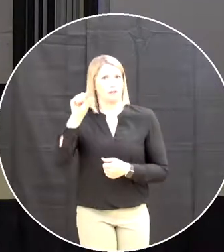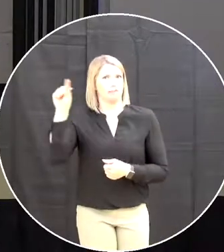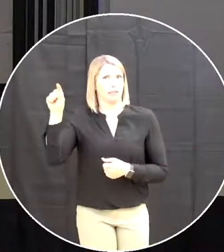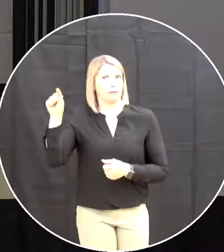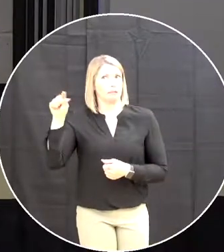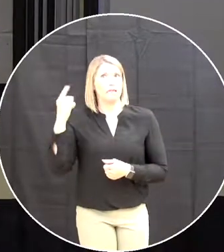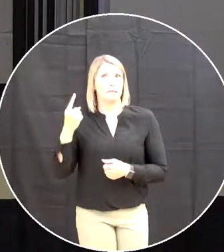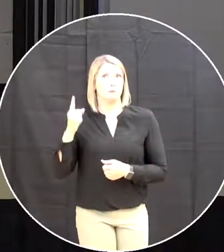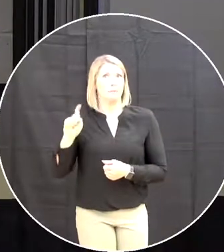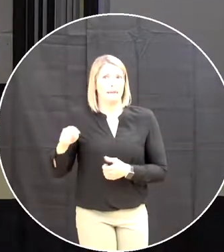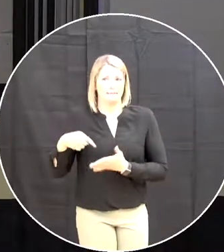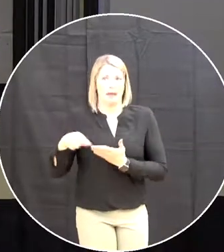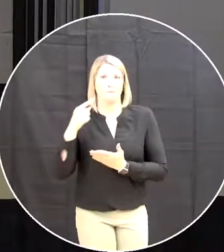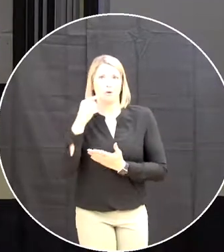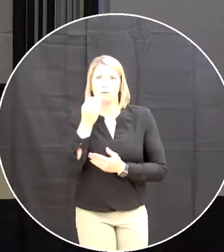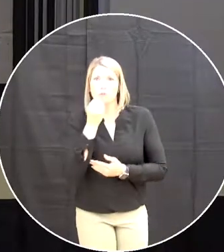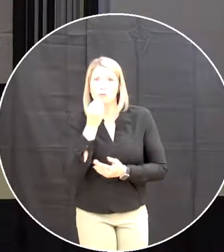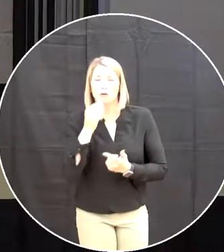our meals